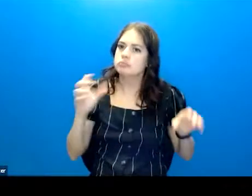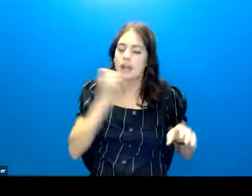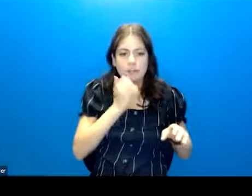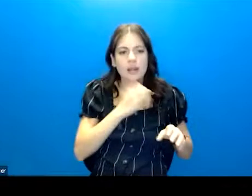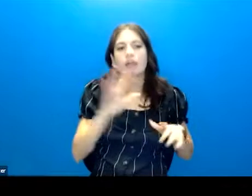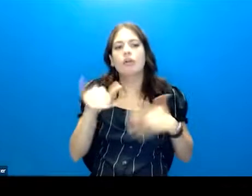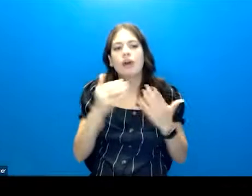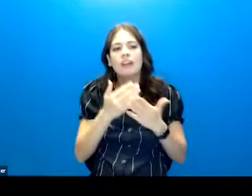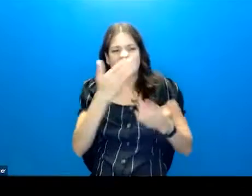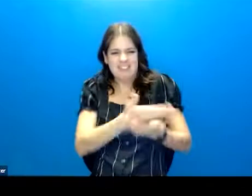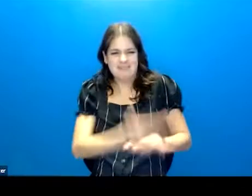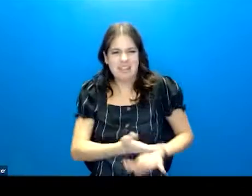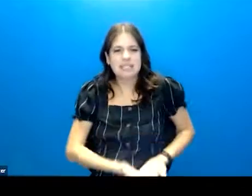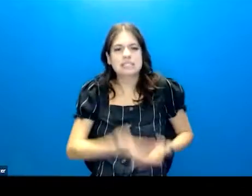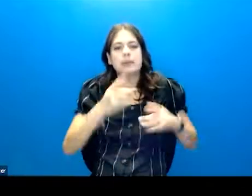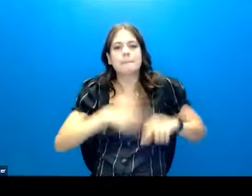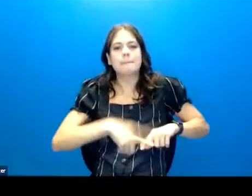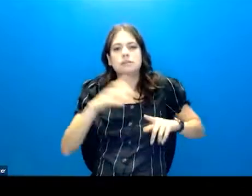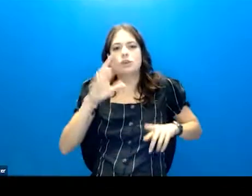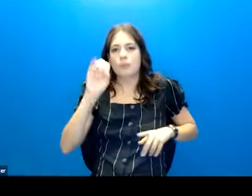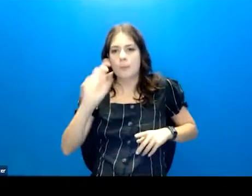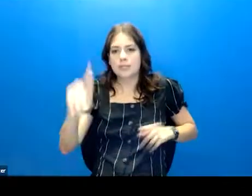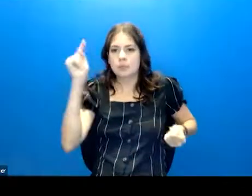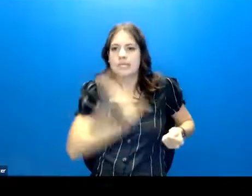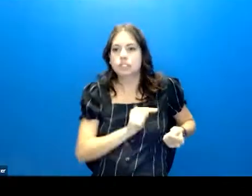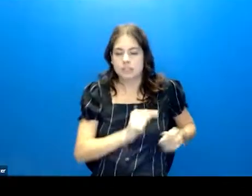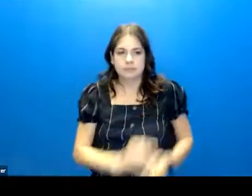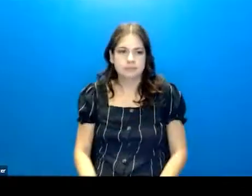evidence-based risk management strategies means restriction.